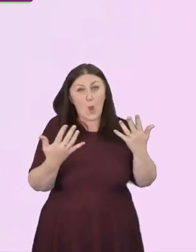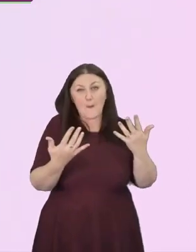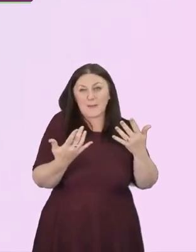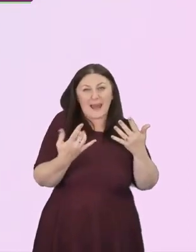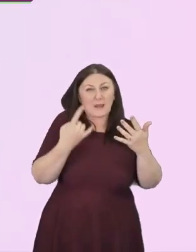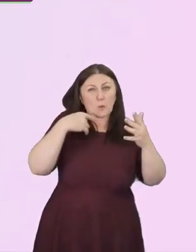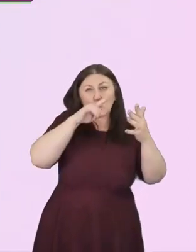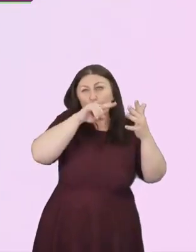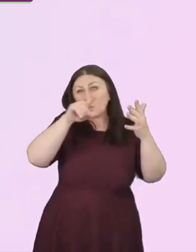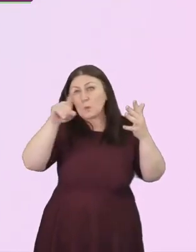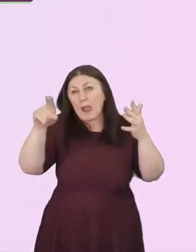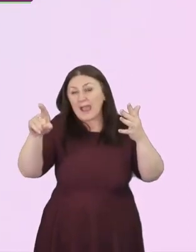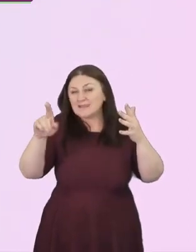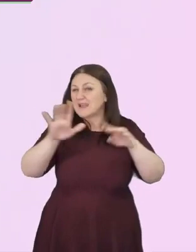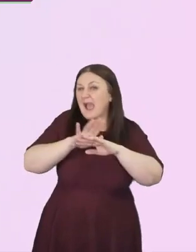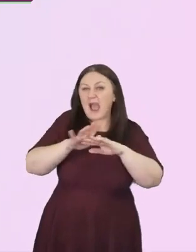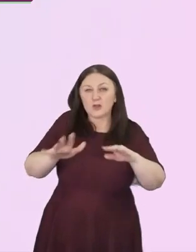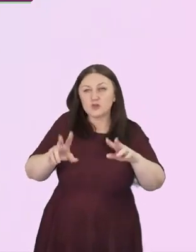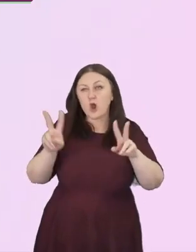spaces.